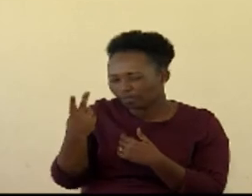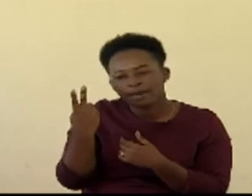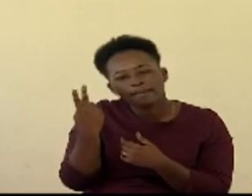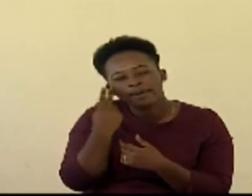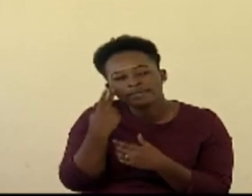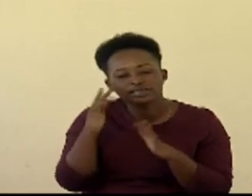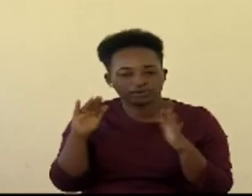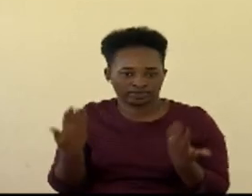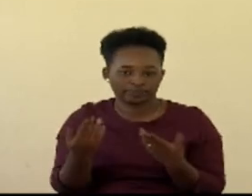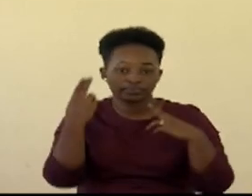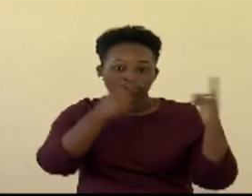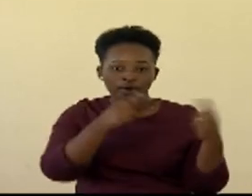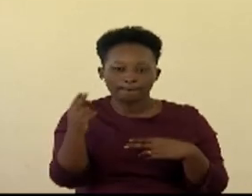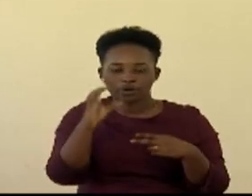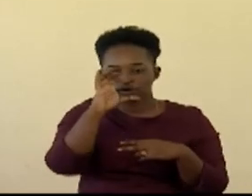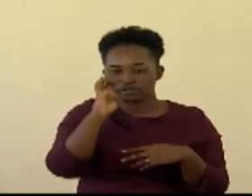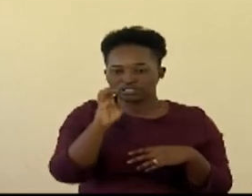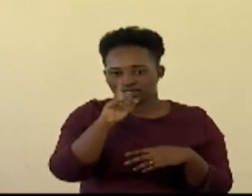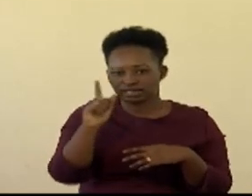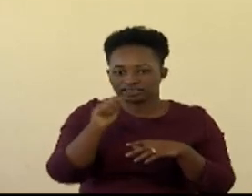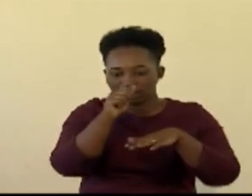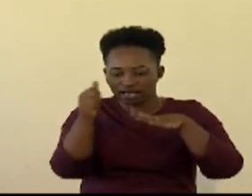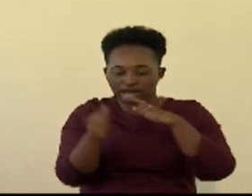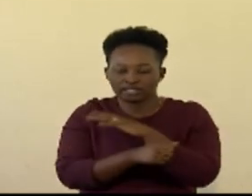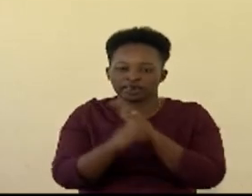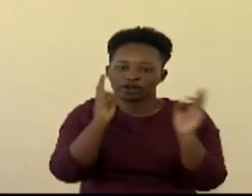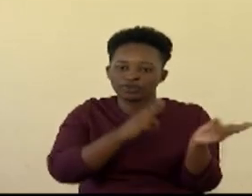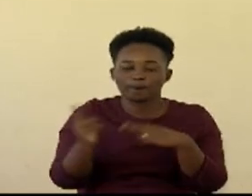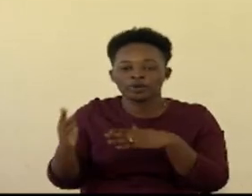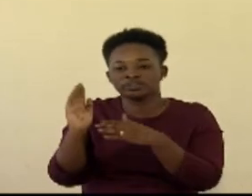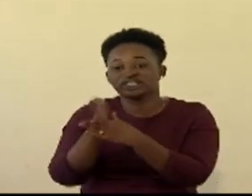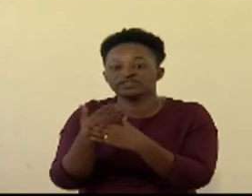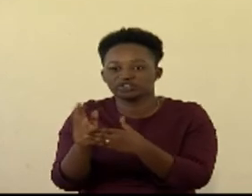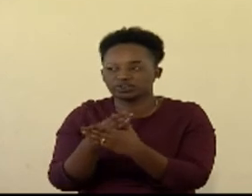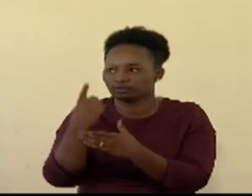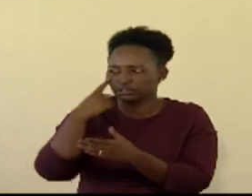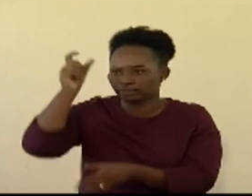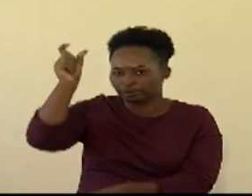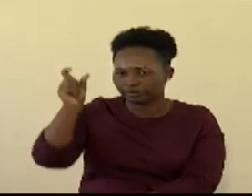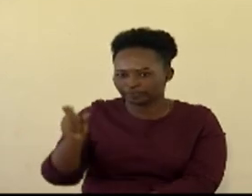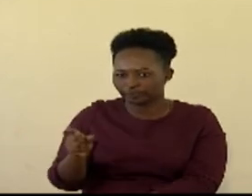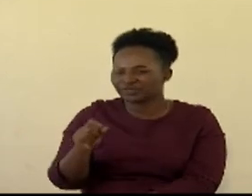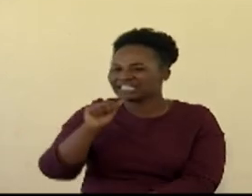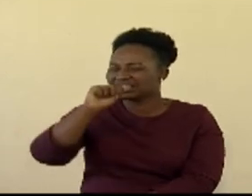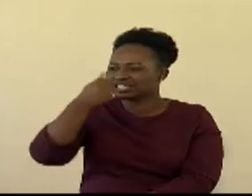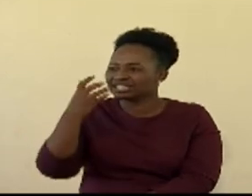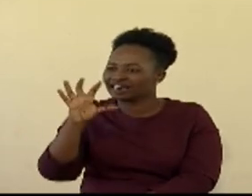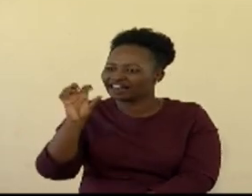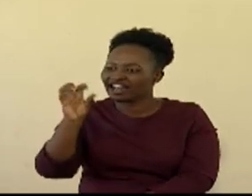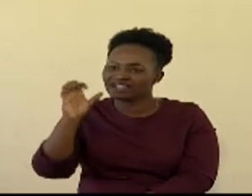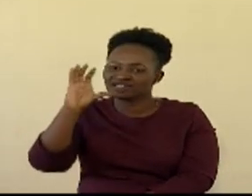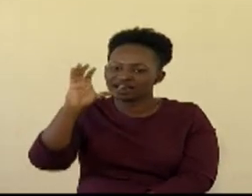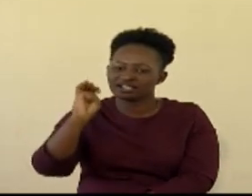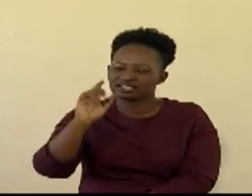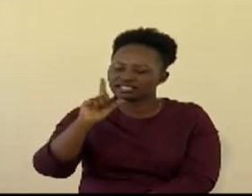normal cells undergoing division what do you see what about a cancer cell how would we